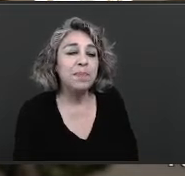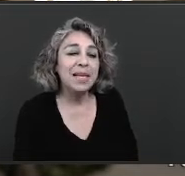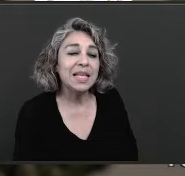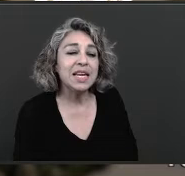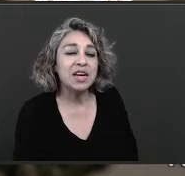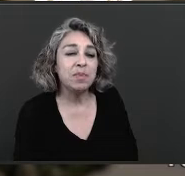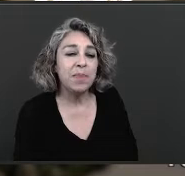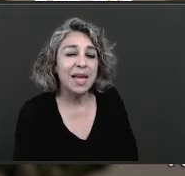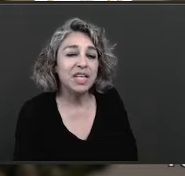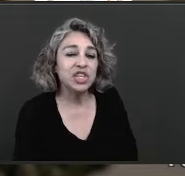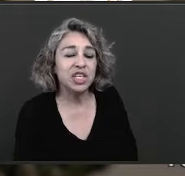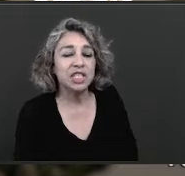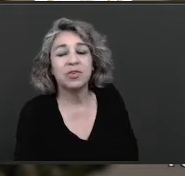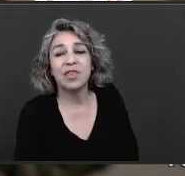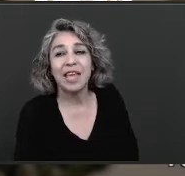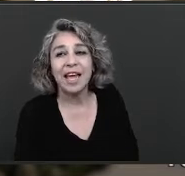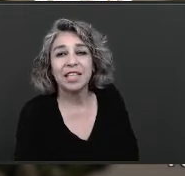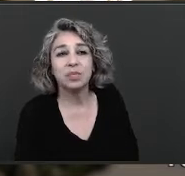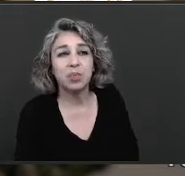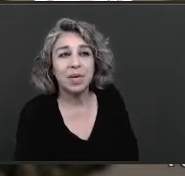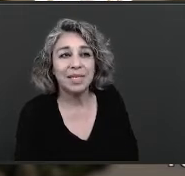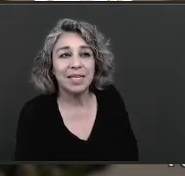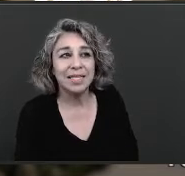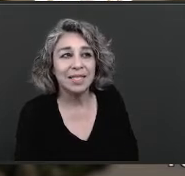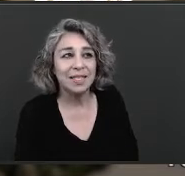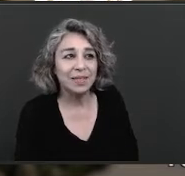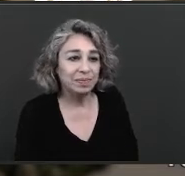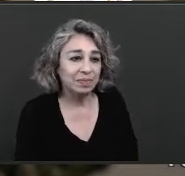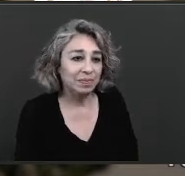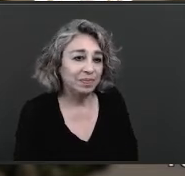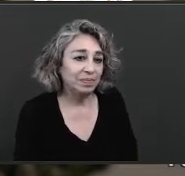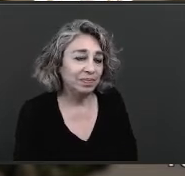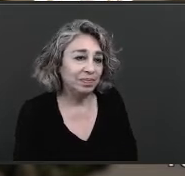millionaire pensions for the ex-presidents